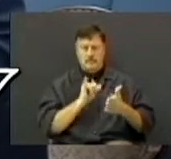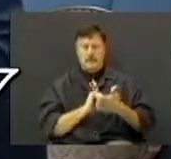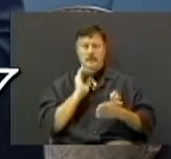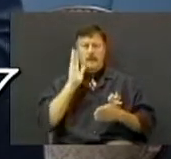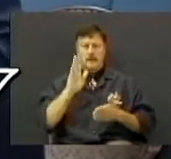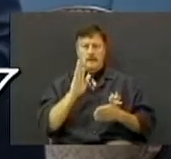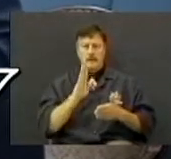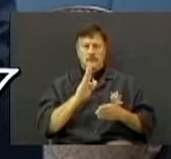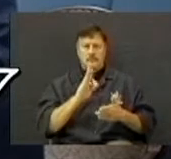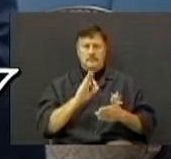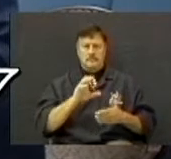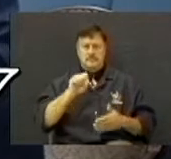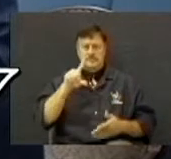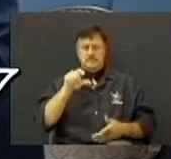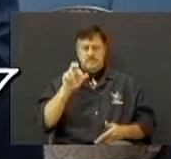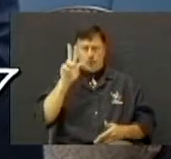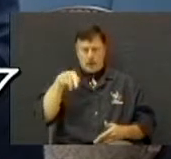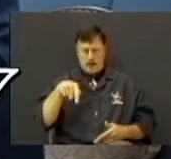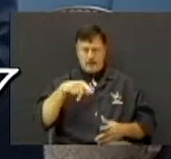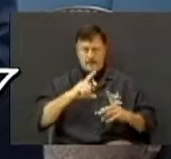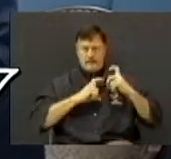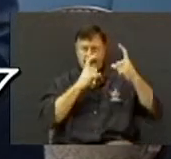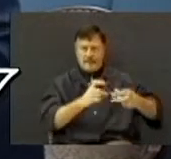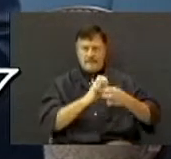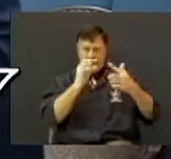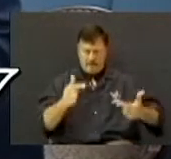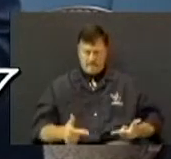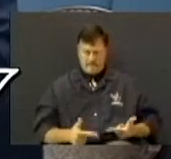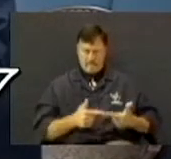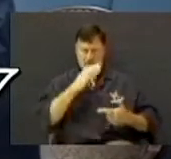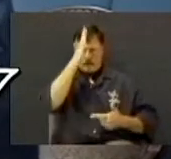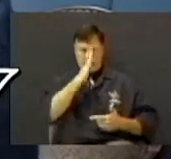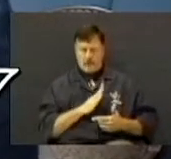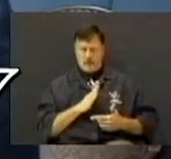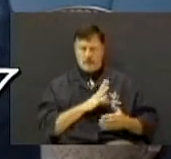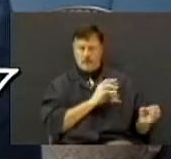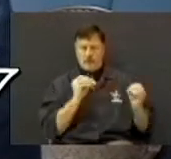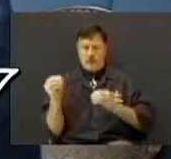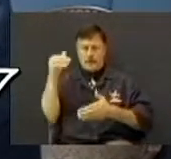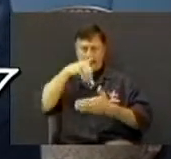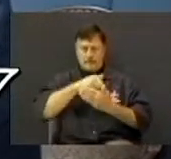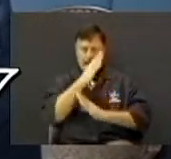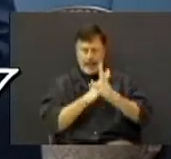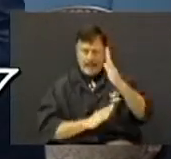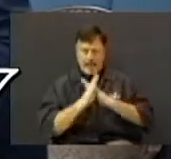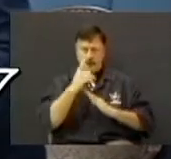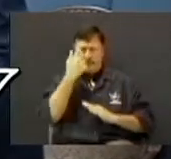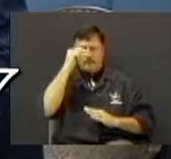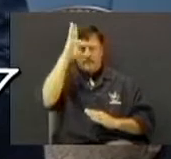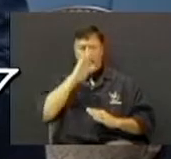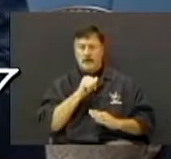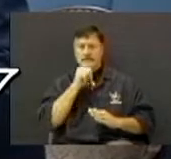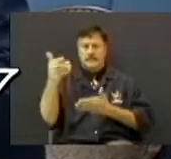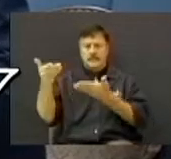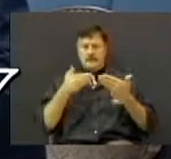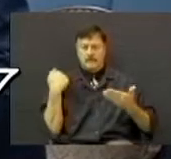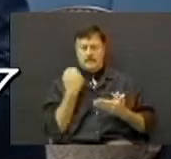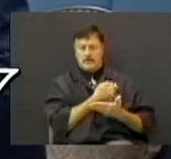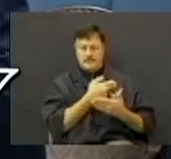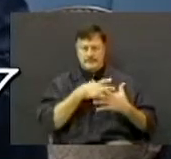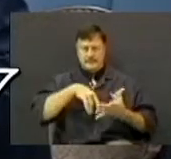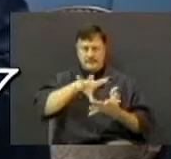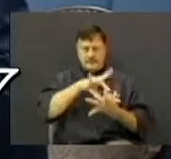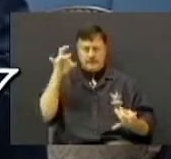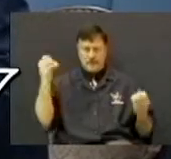stir up the gift of God, which is in thee, by the putting oil in my hands. For God hath not given us the